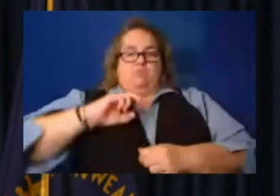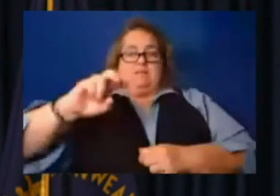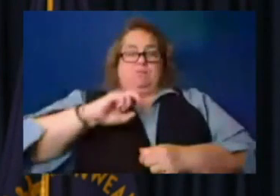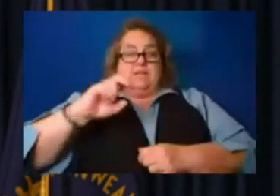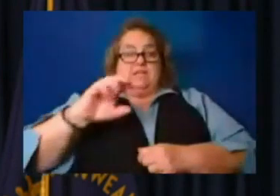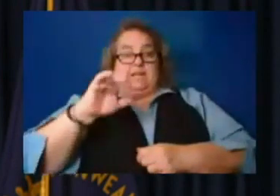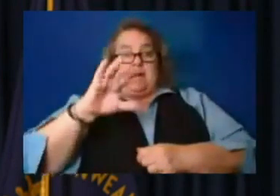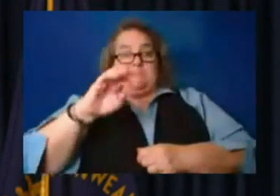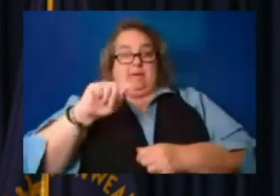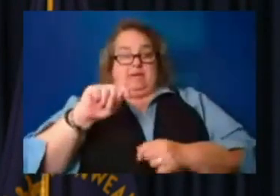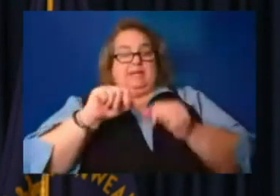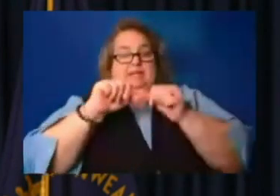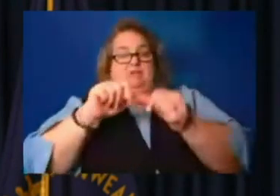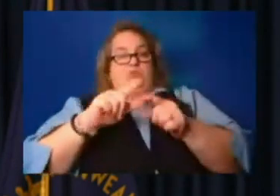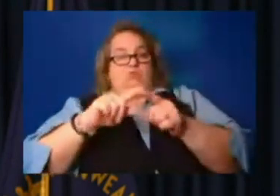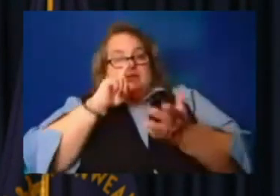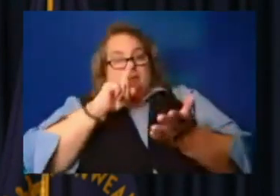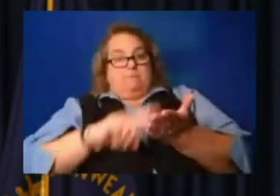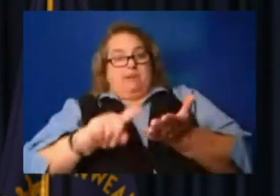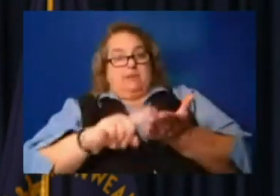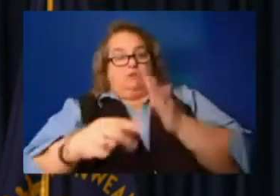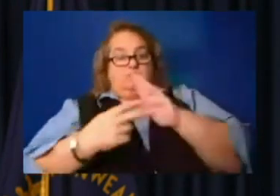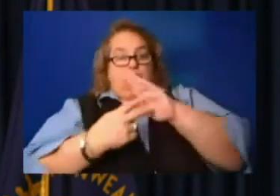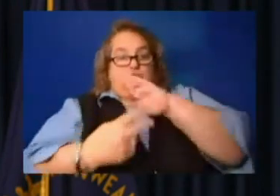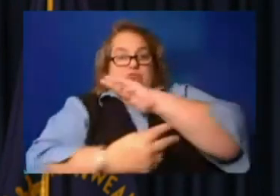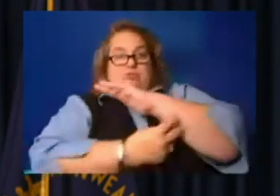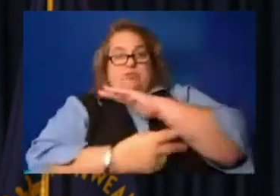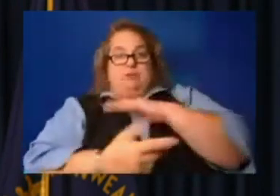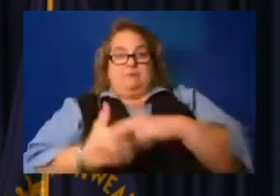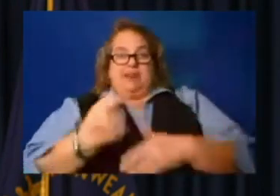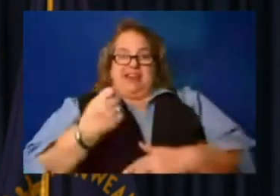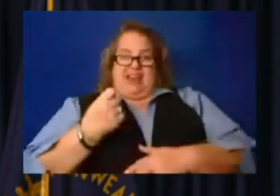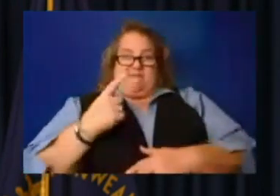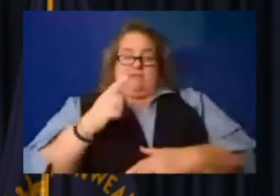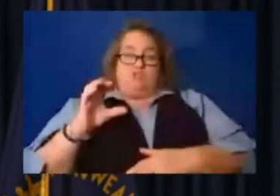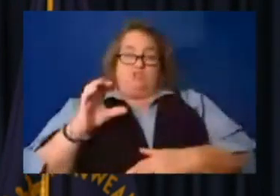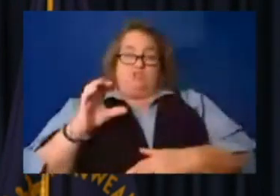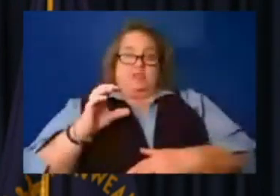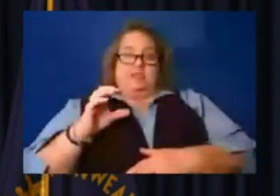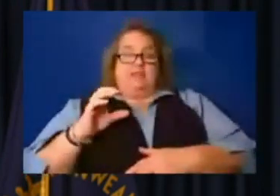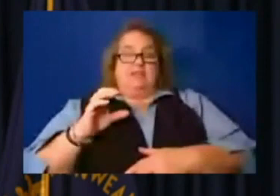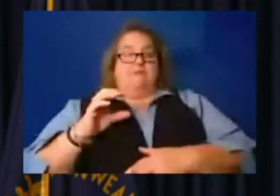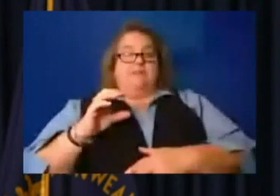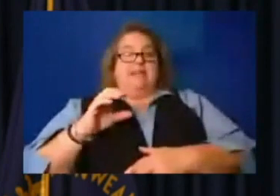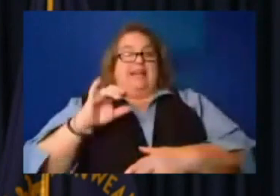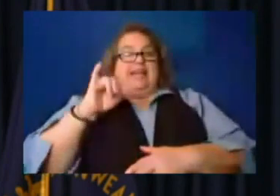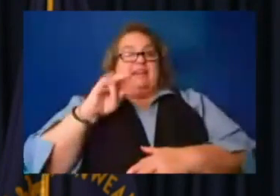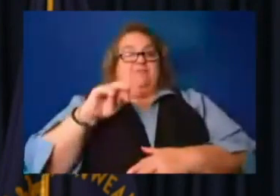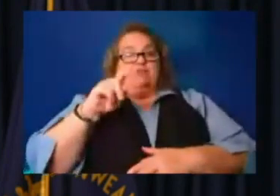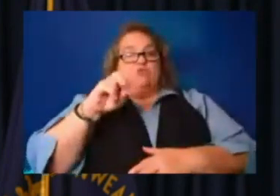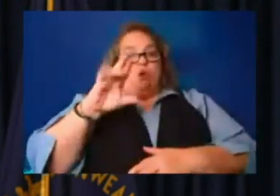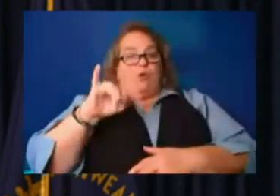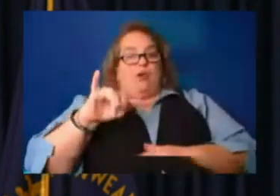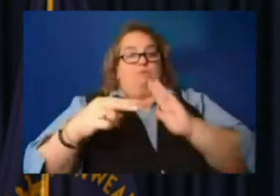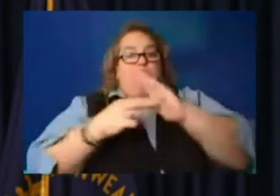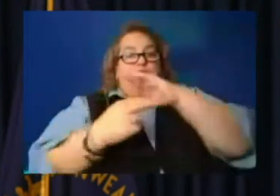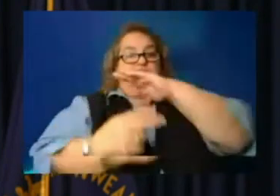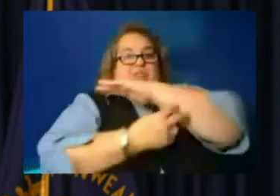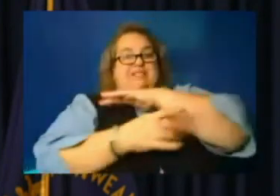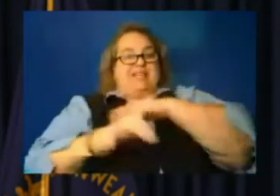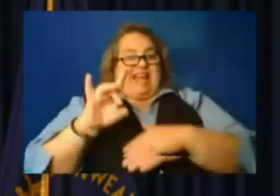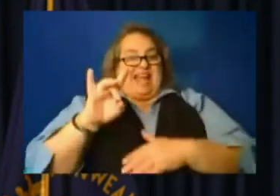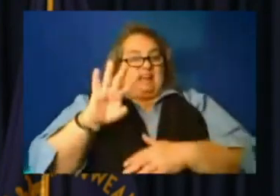bridges. There are nearly 1100 inventory bridges in the region. 84% of them have been